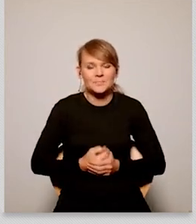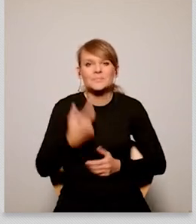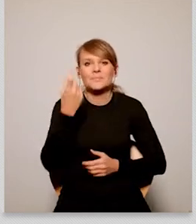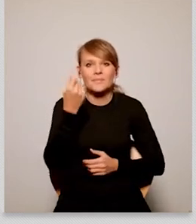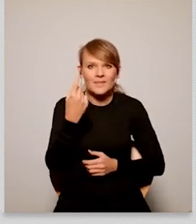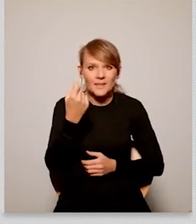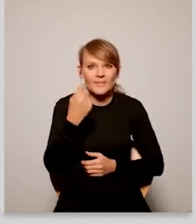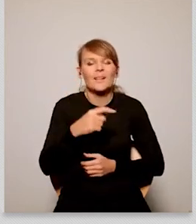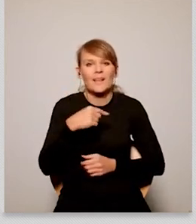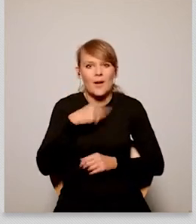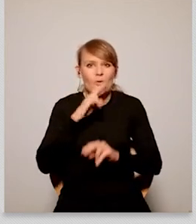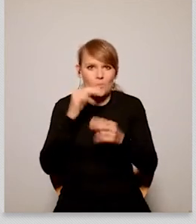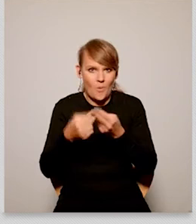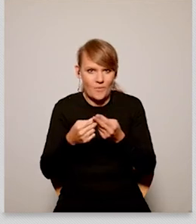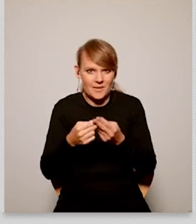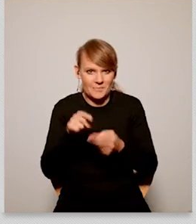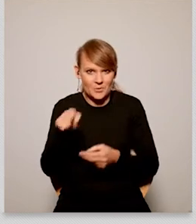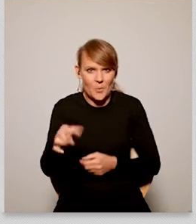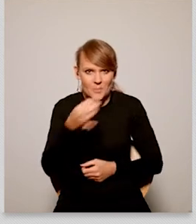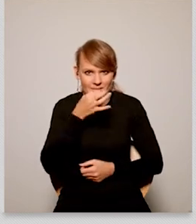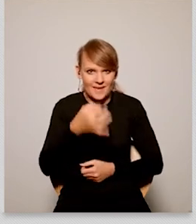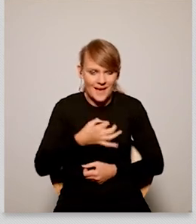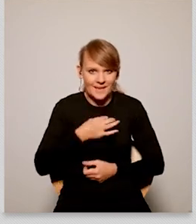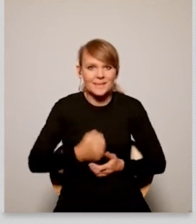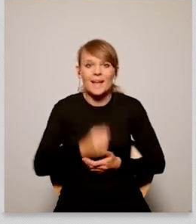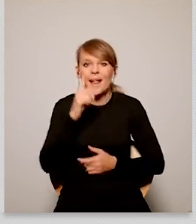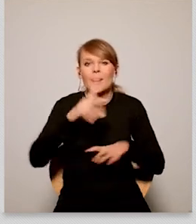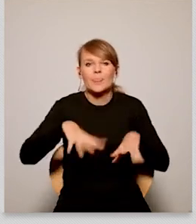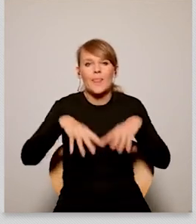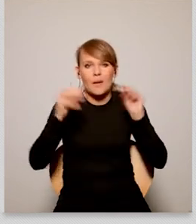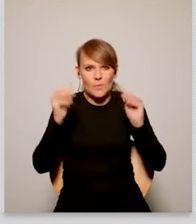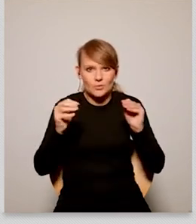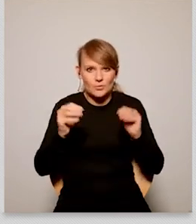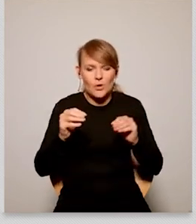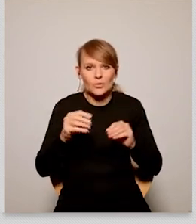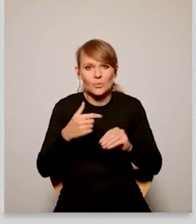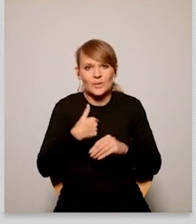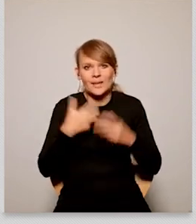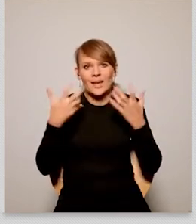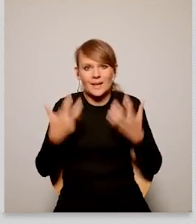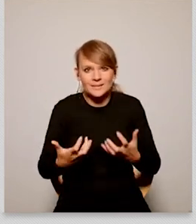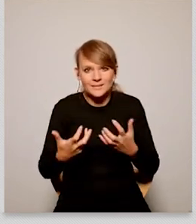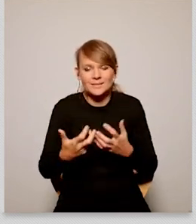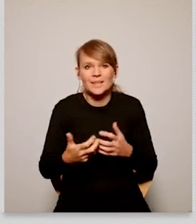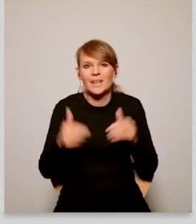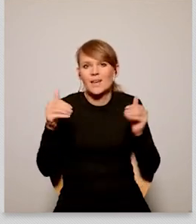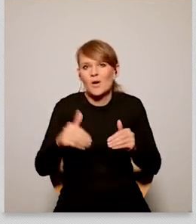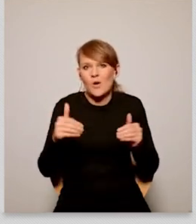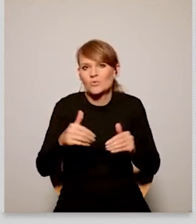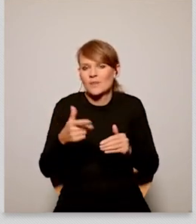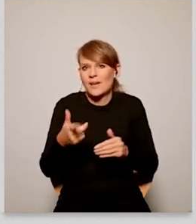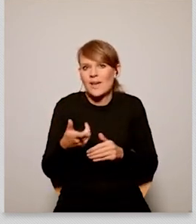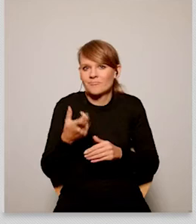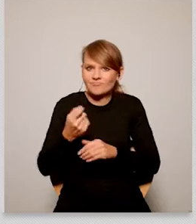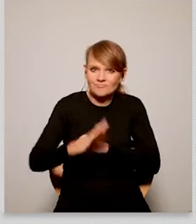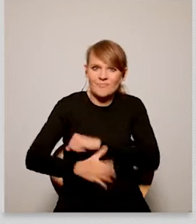at least in poland and i will answer your question very soon but before i do so i